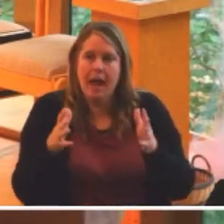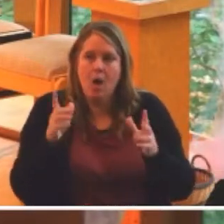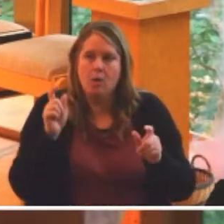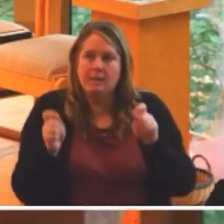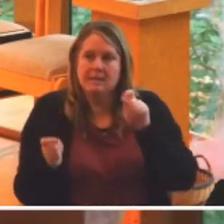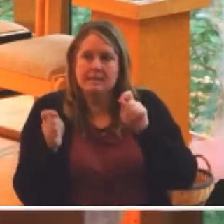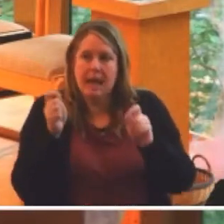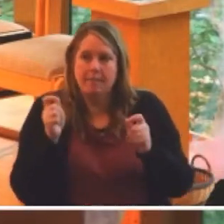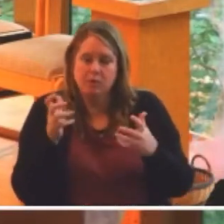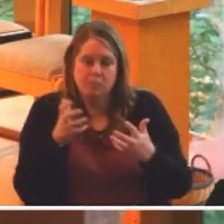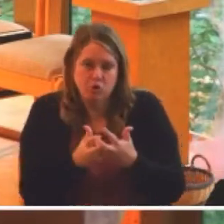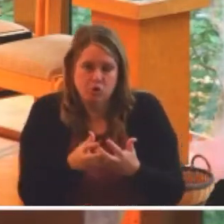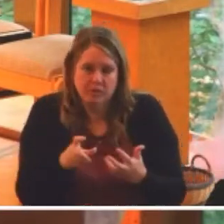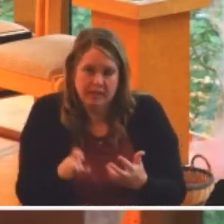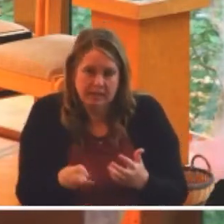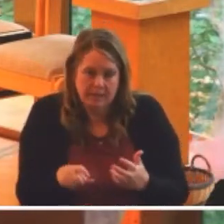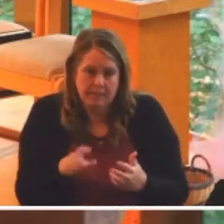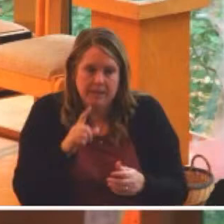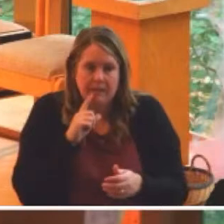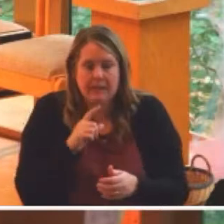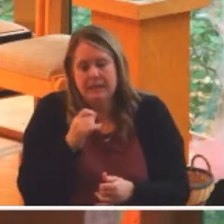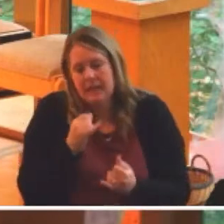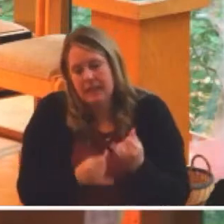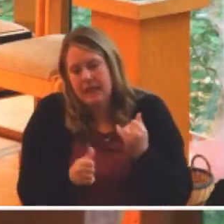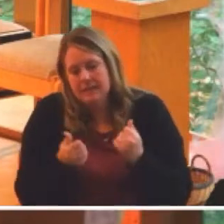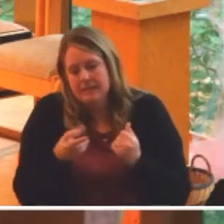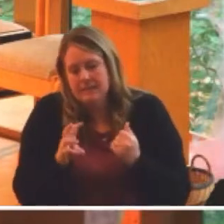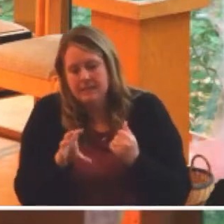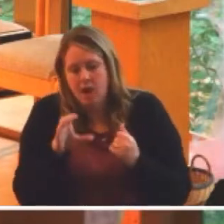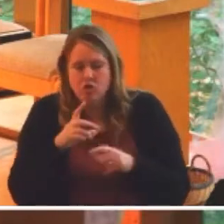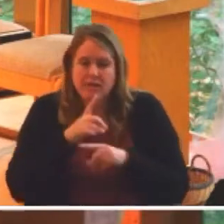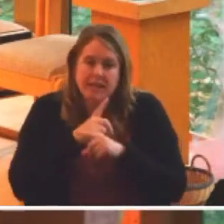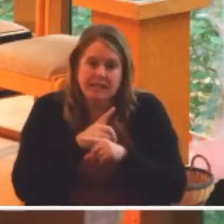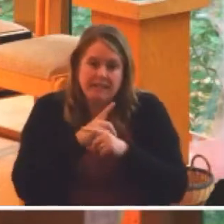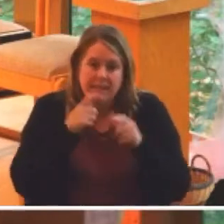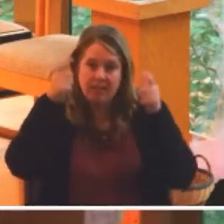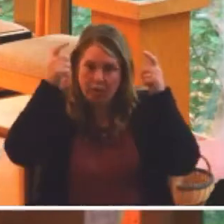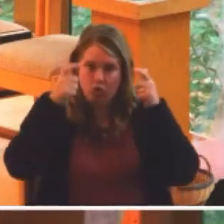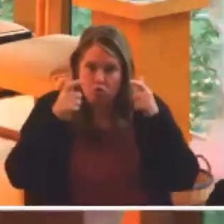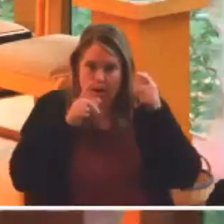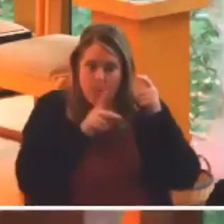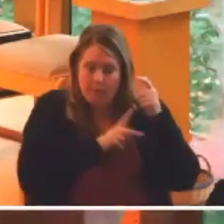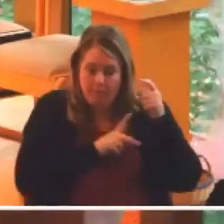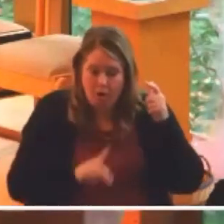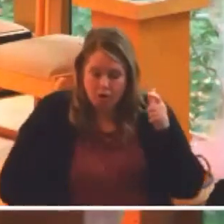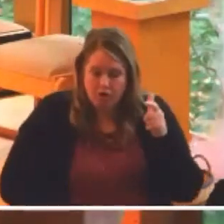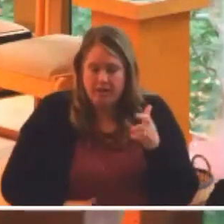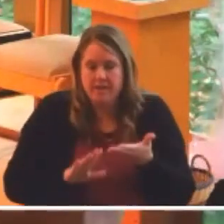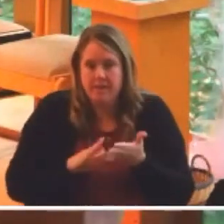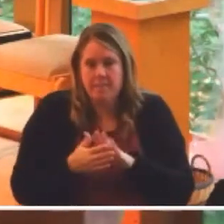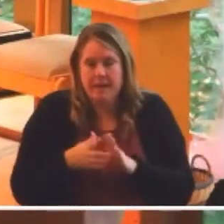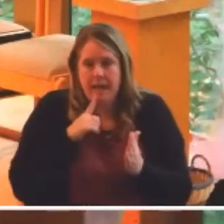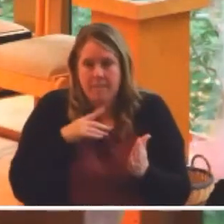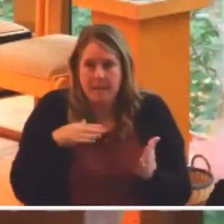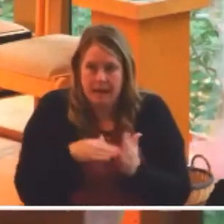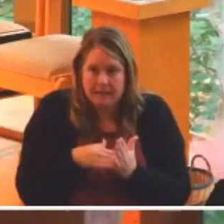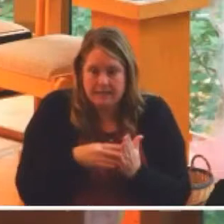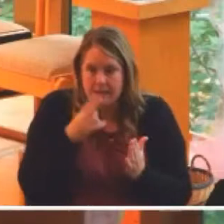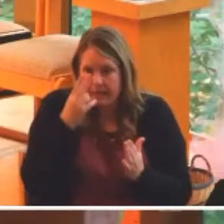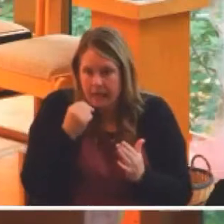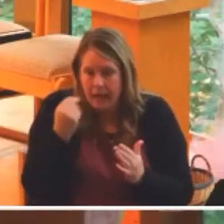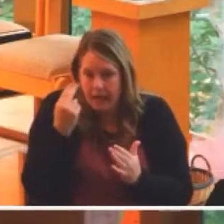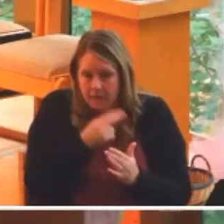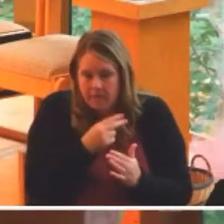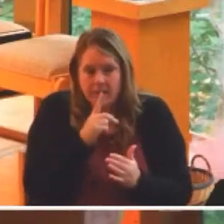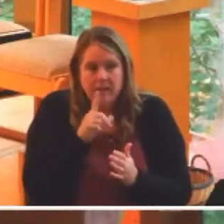1600s, they defend the crown and monarchy. They then become deeply anti-Catholic. And then they eventually arrive